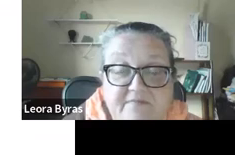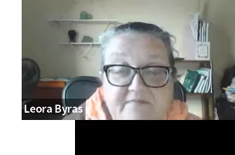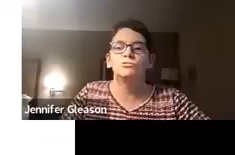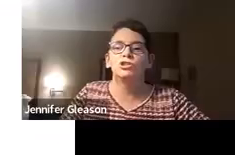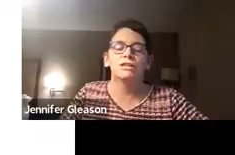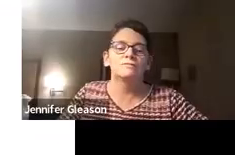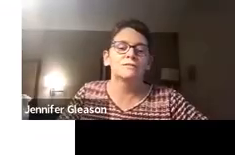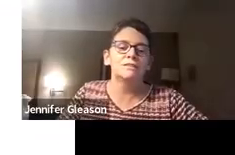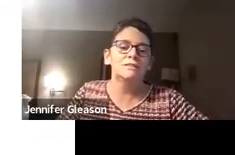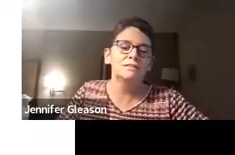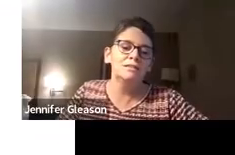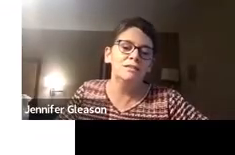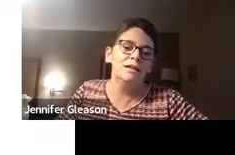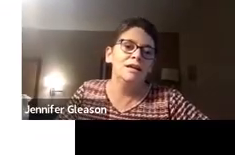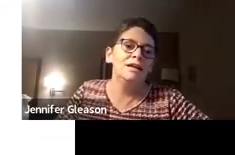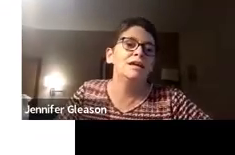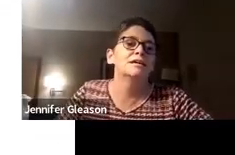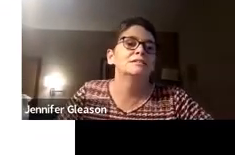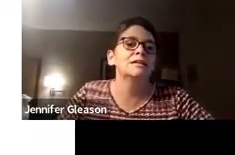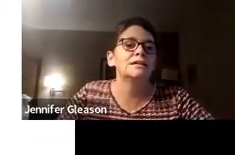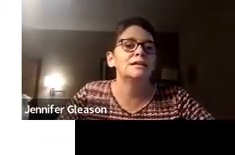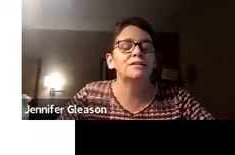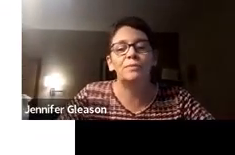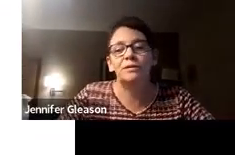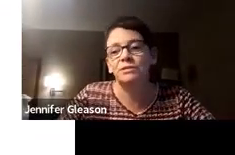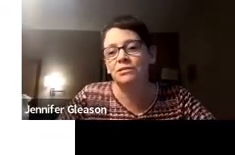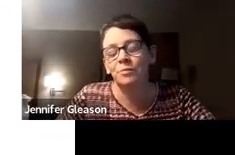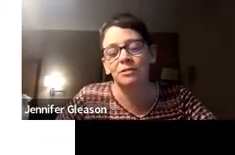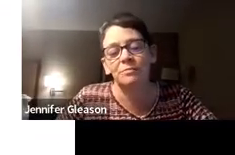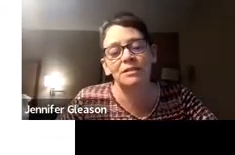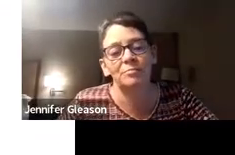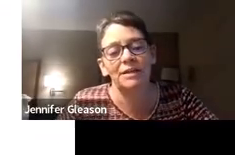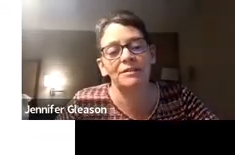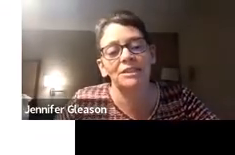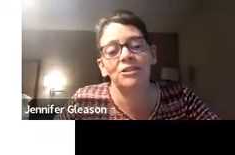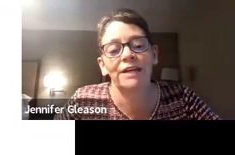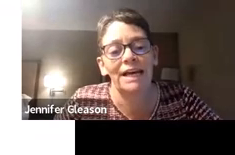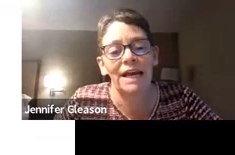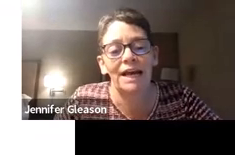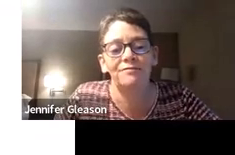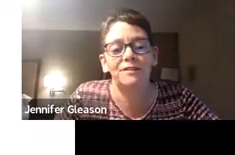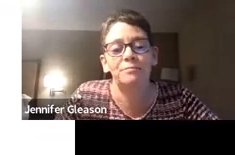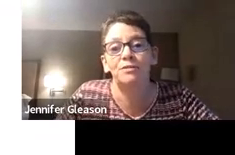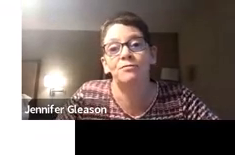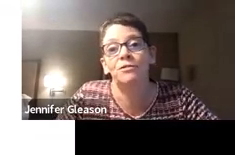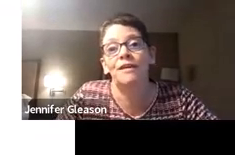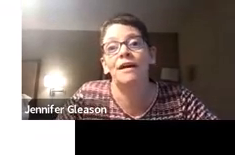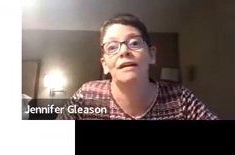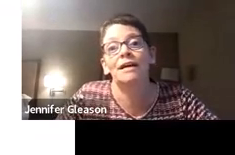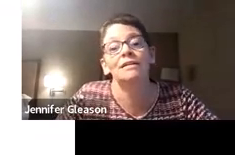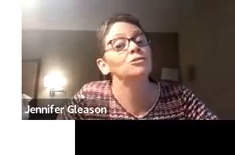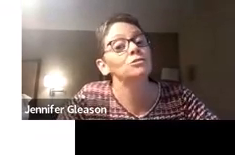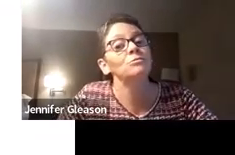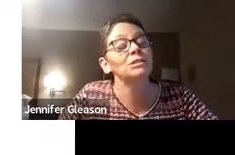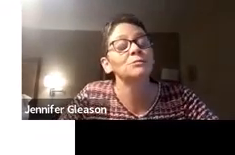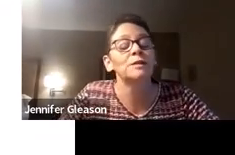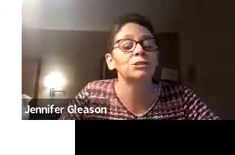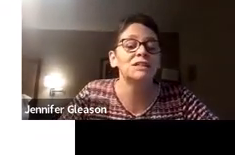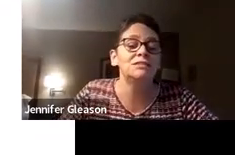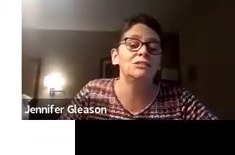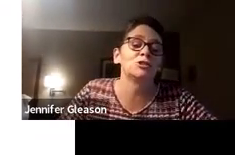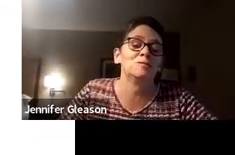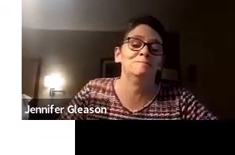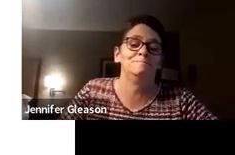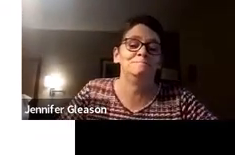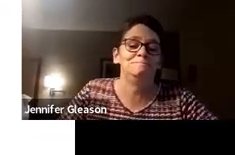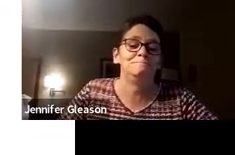Hi, I am Jennifer Gleason, and I have been with the department about a year and a half, and before that, I too was a